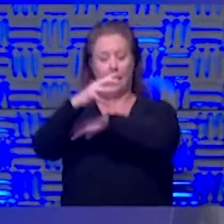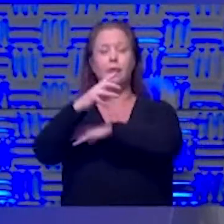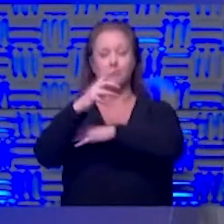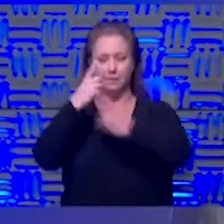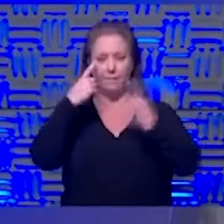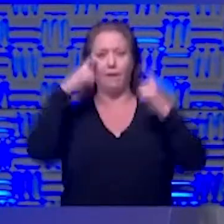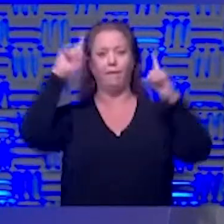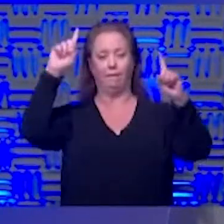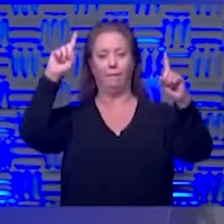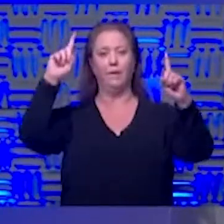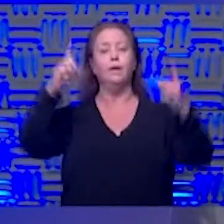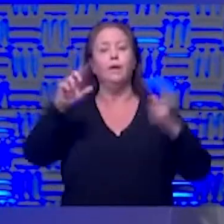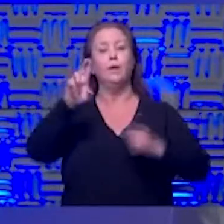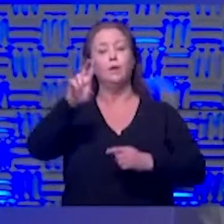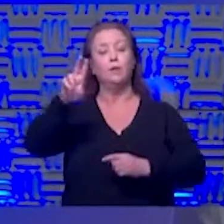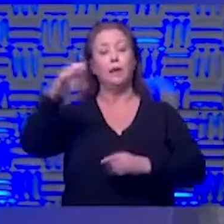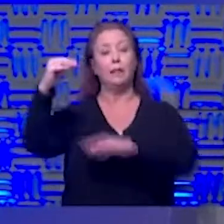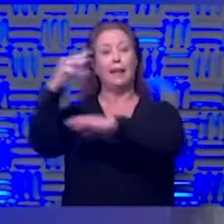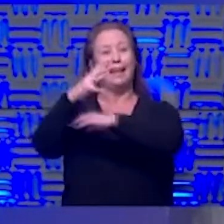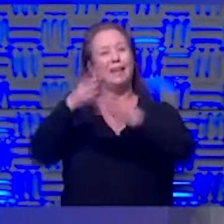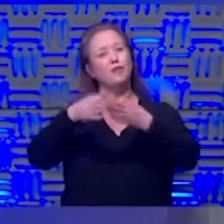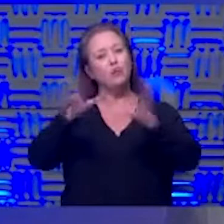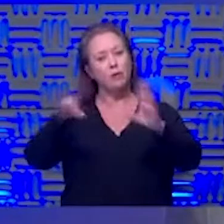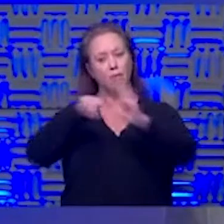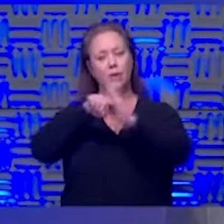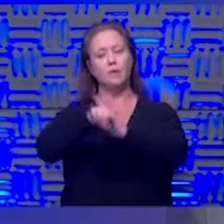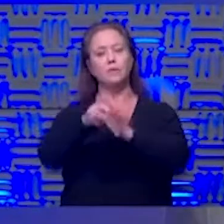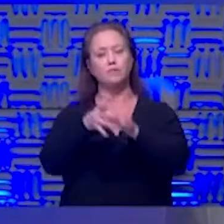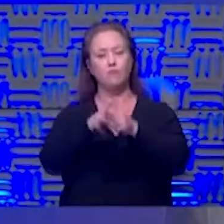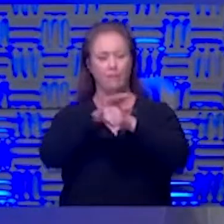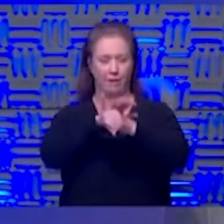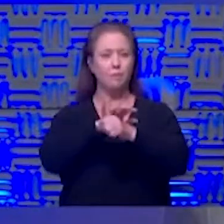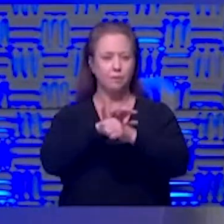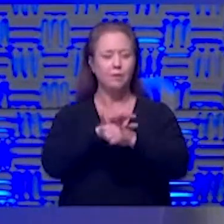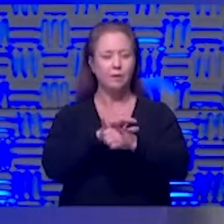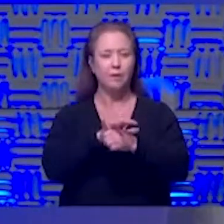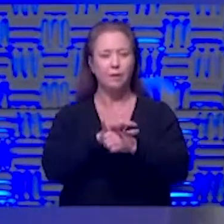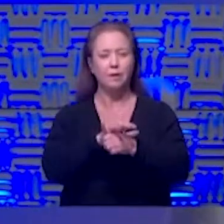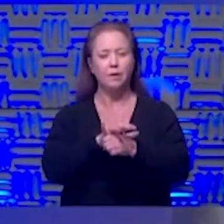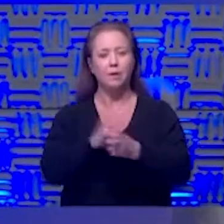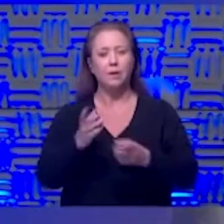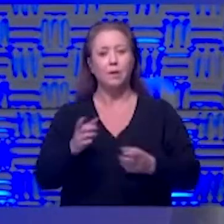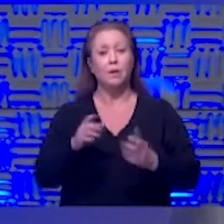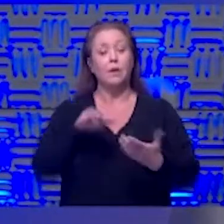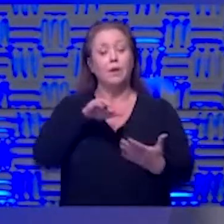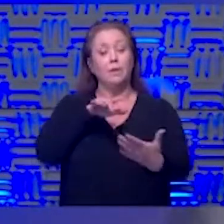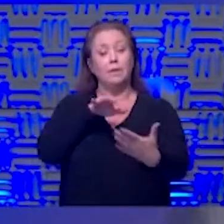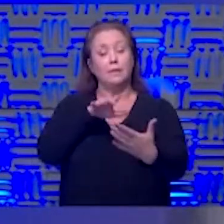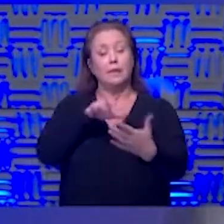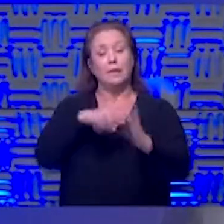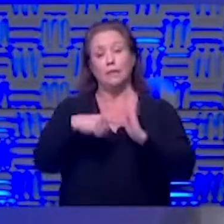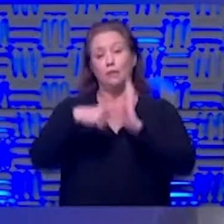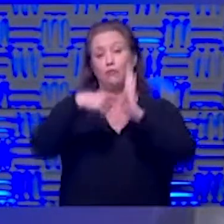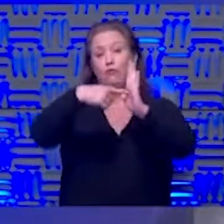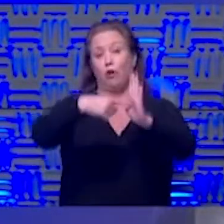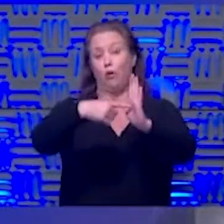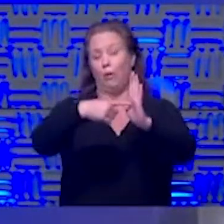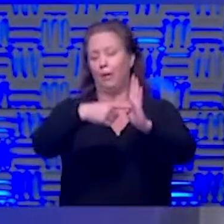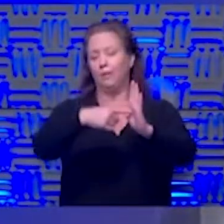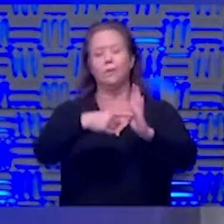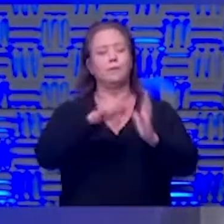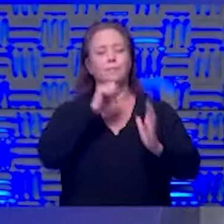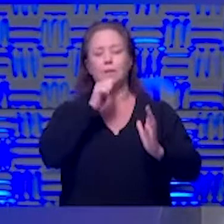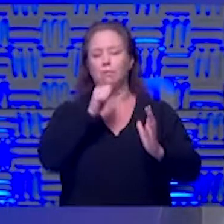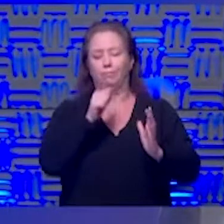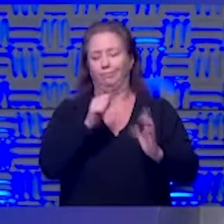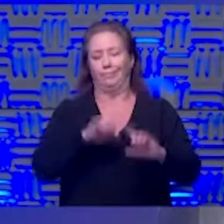effective um uv light in general kills coronaviruses the studies out about this coronavirus don't suggest